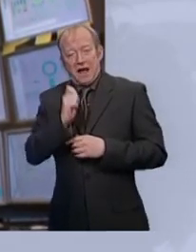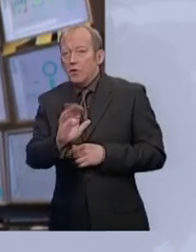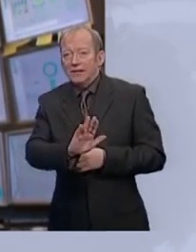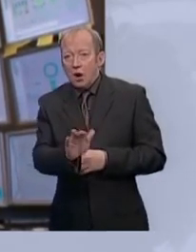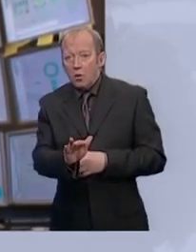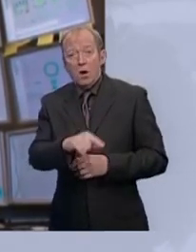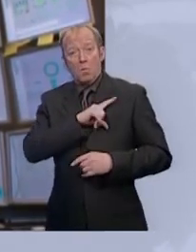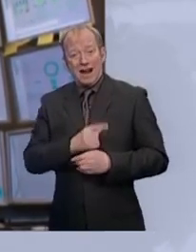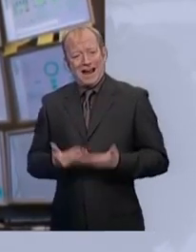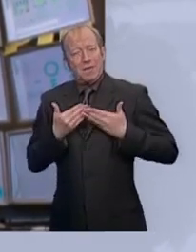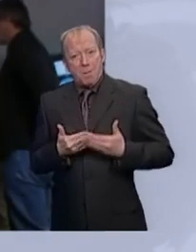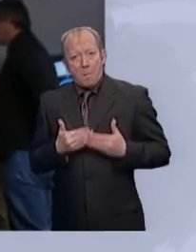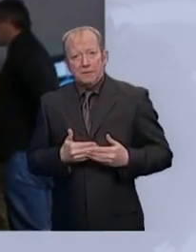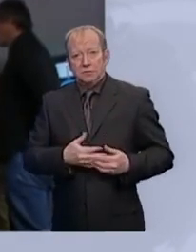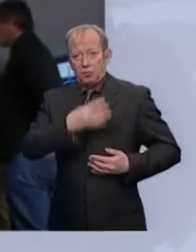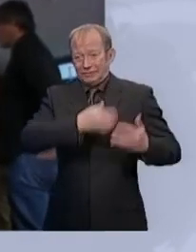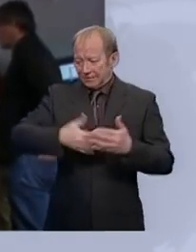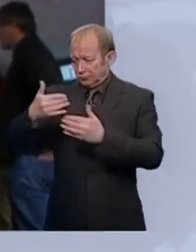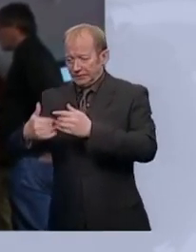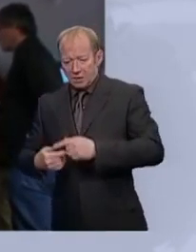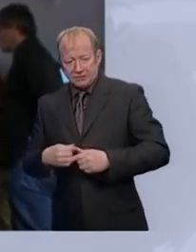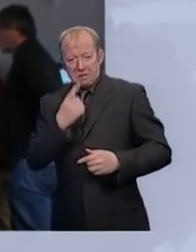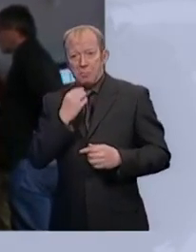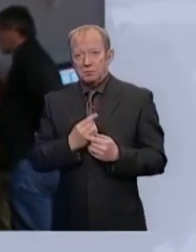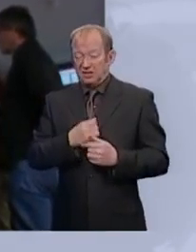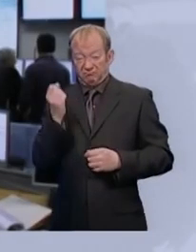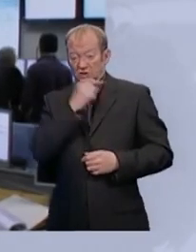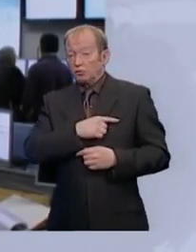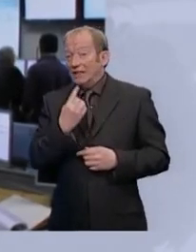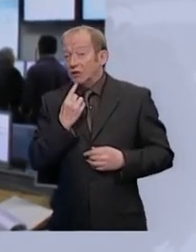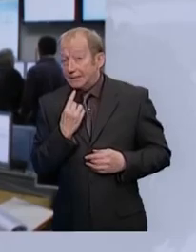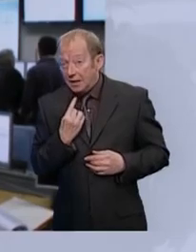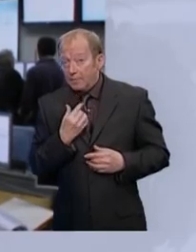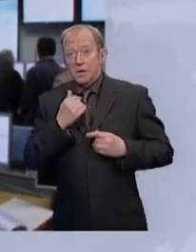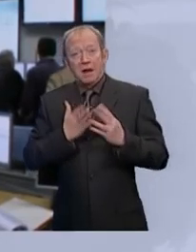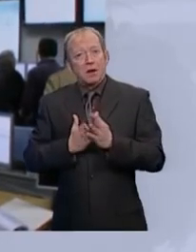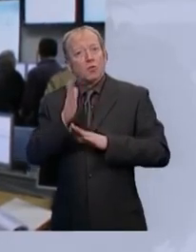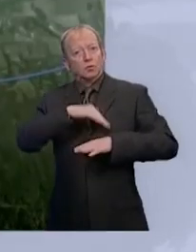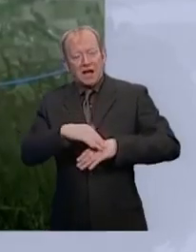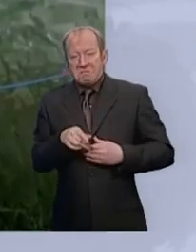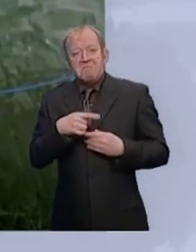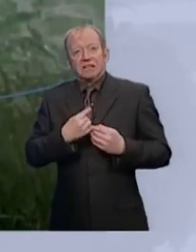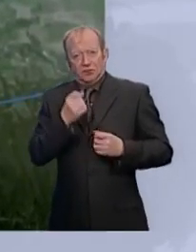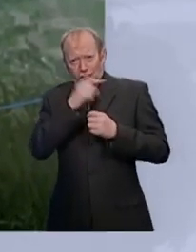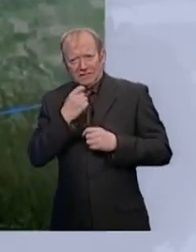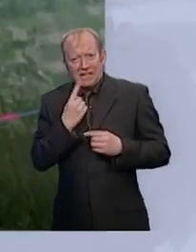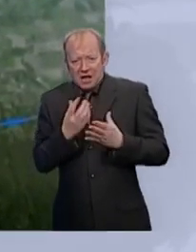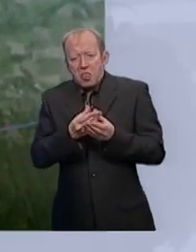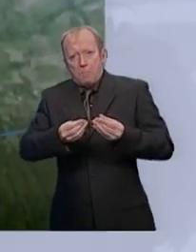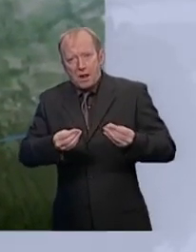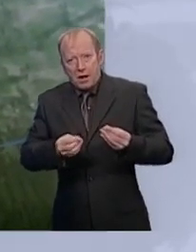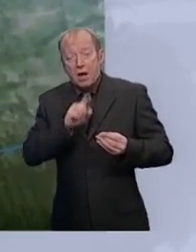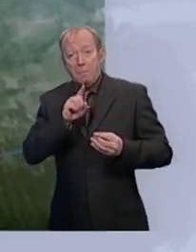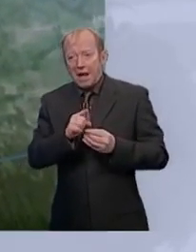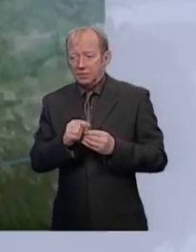because at this stage both results may just be blips in the data, which may go away after time. But what's causing